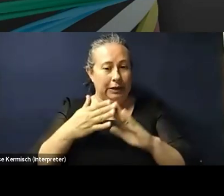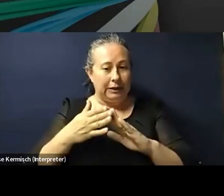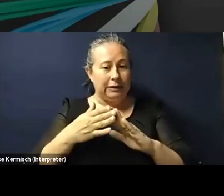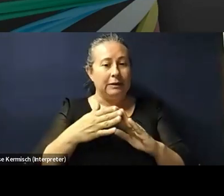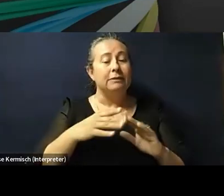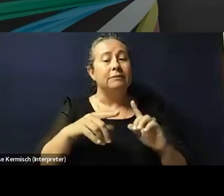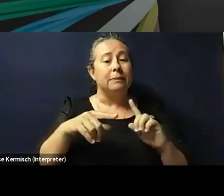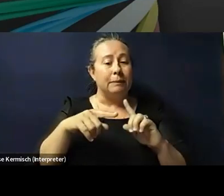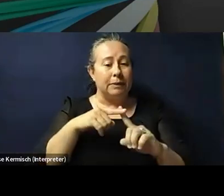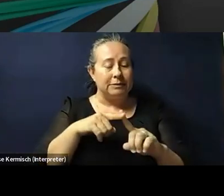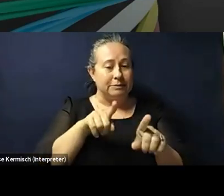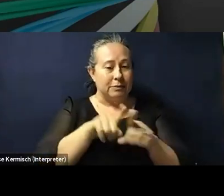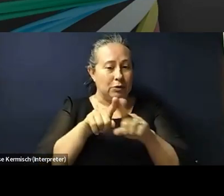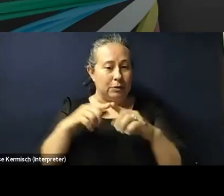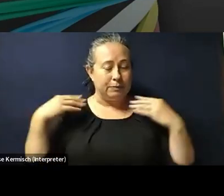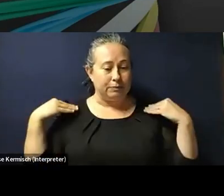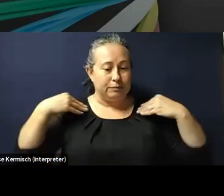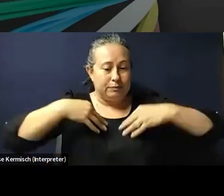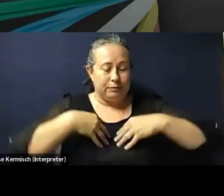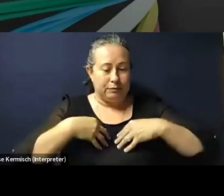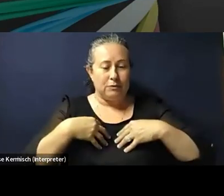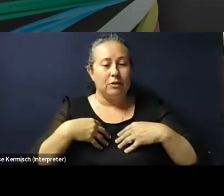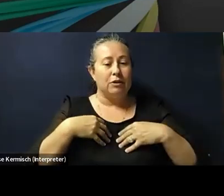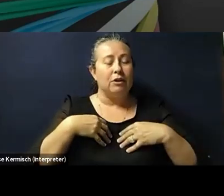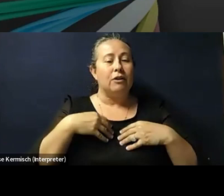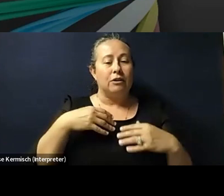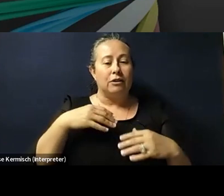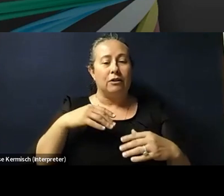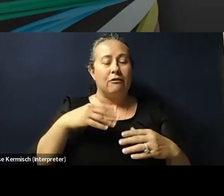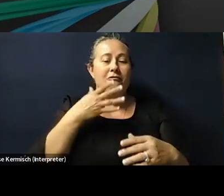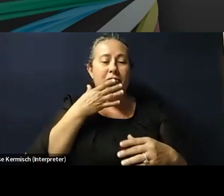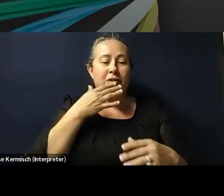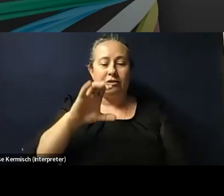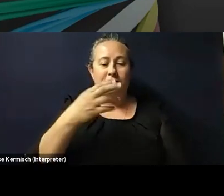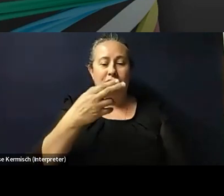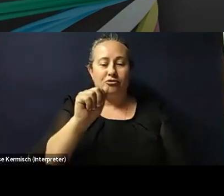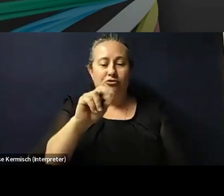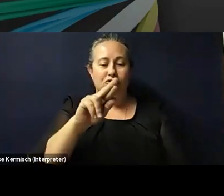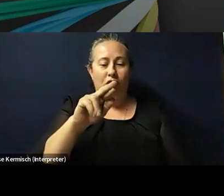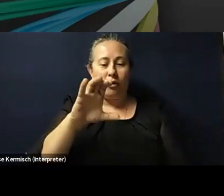And I'm wearing a charcoal coloured shirt over the mandarin collar.